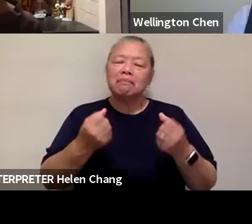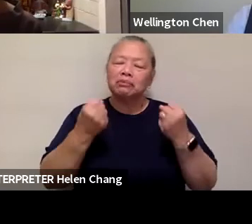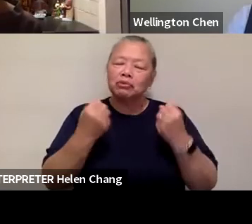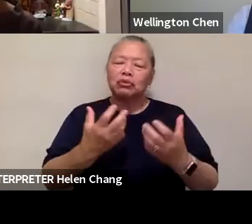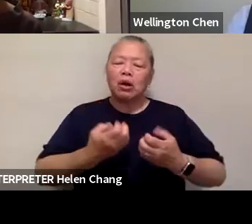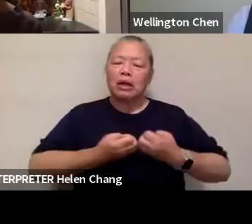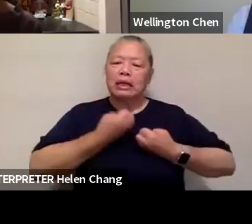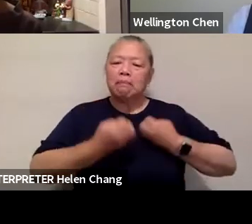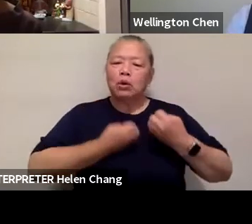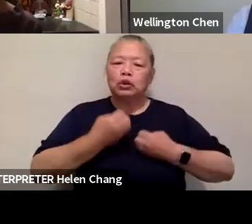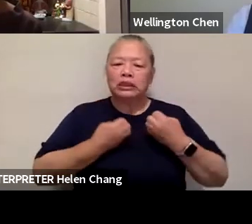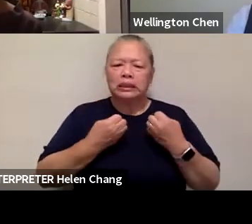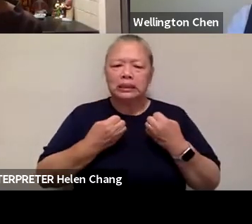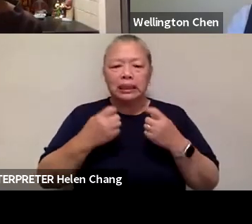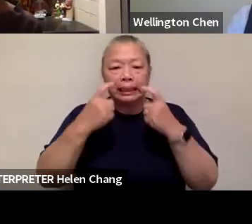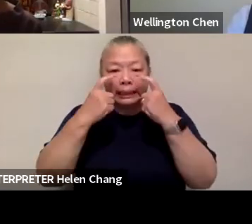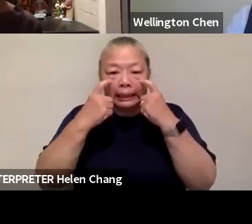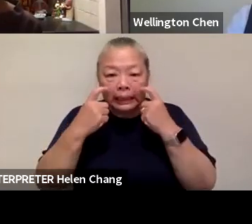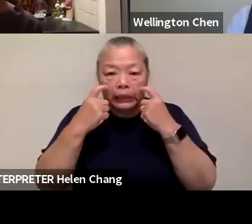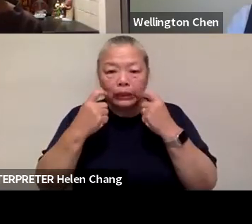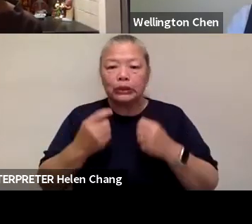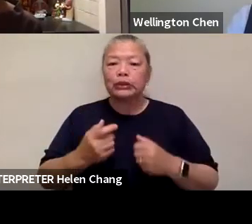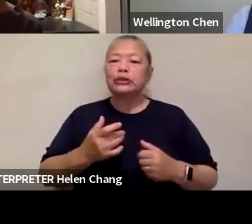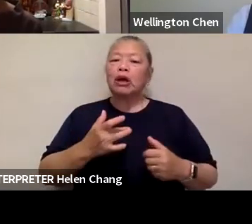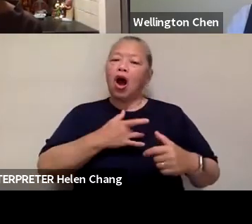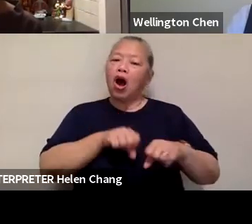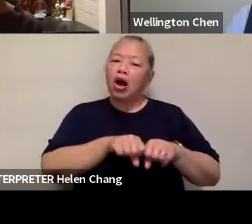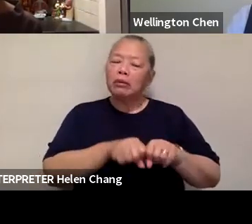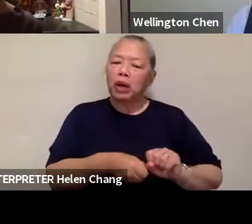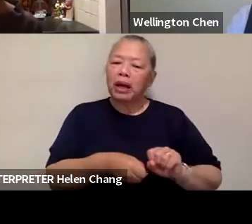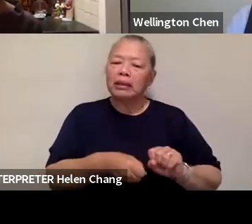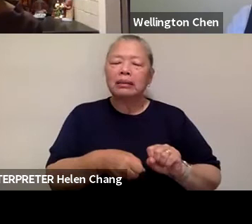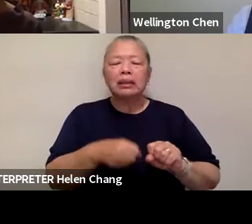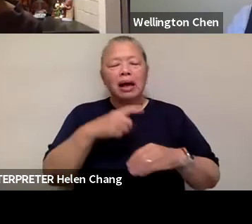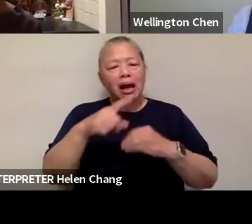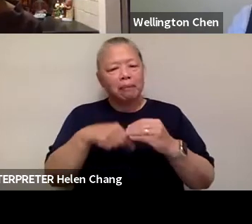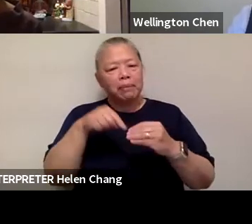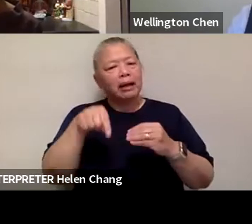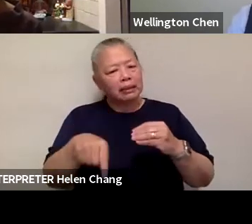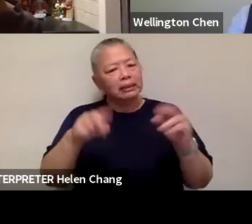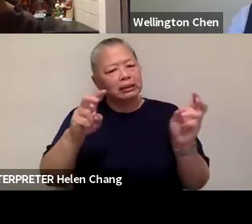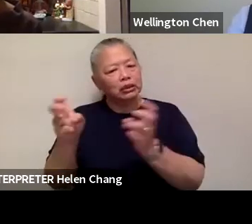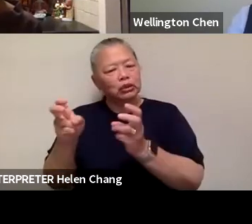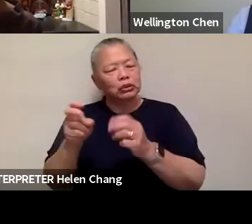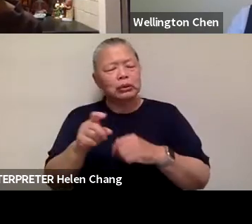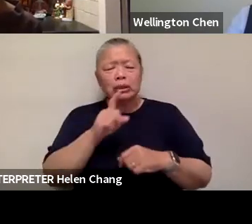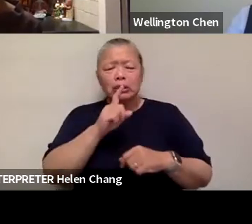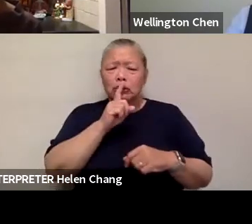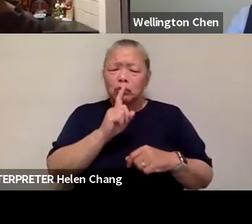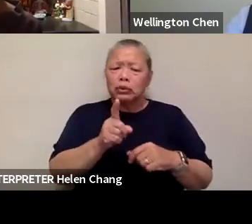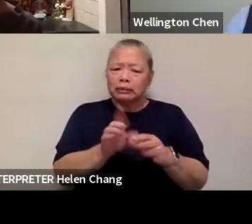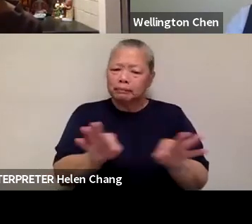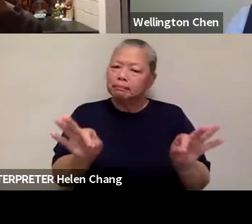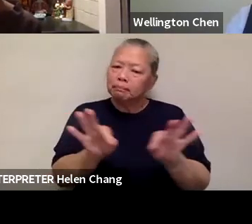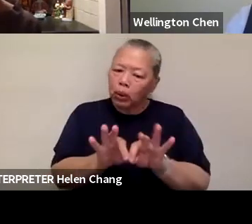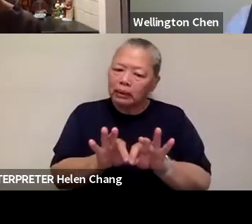tears and heartbreak. As we talk about these things, you know, it's very urgent and it's it's